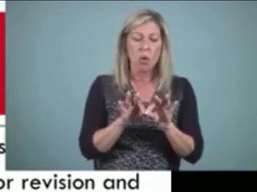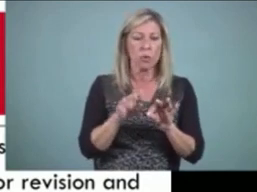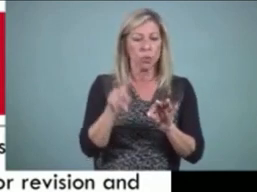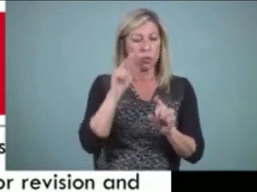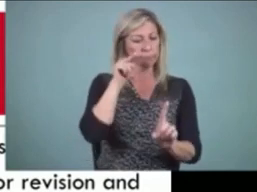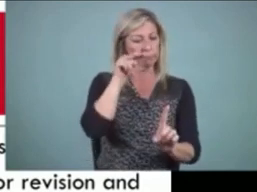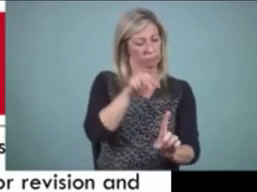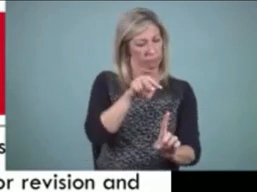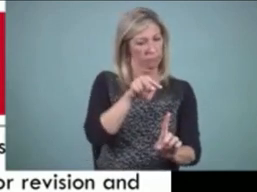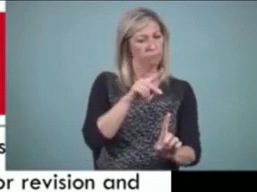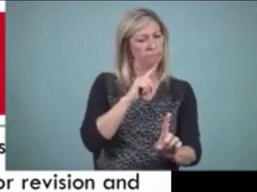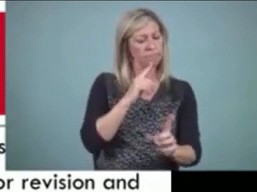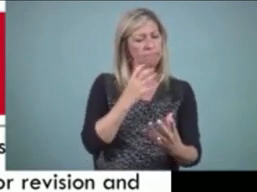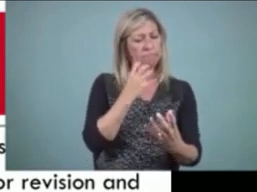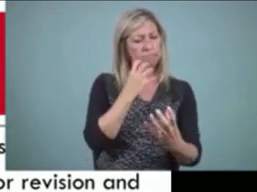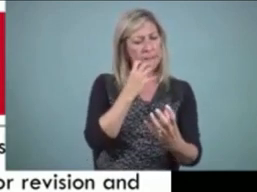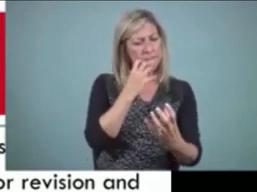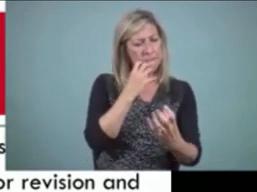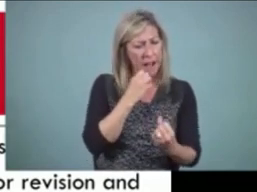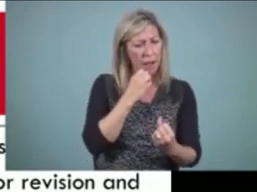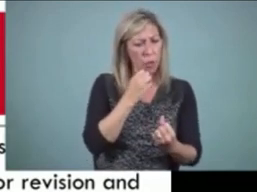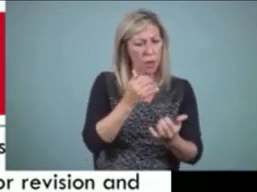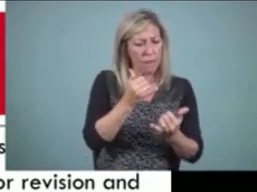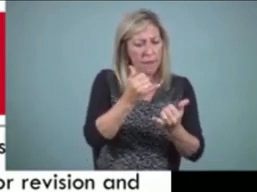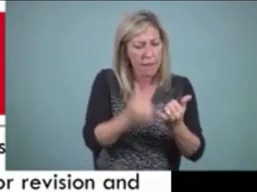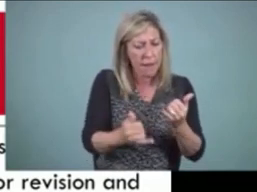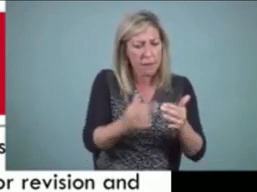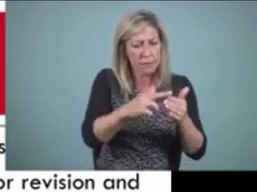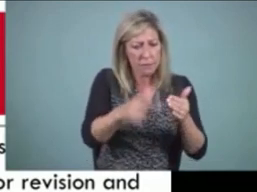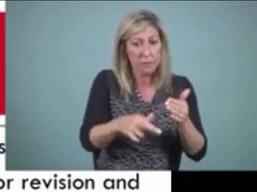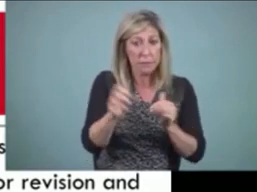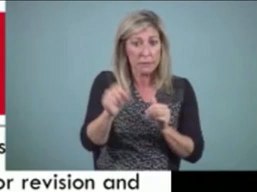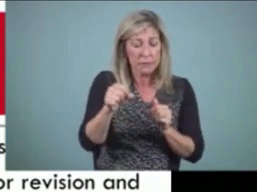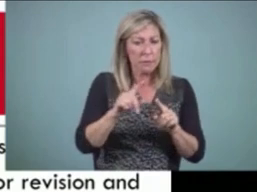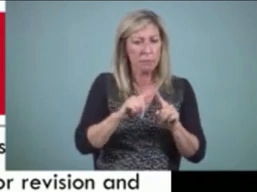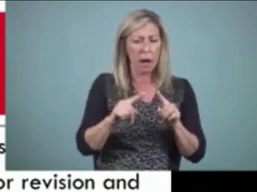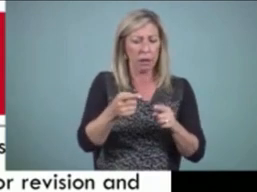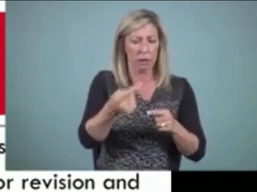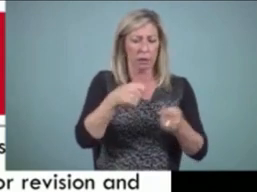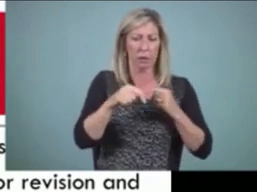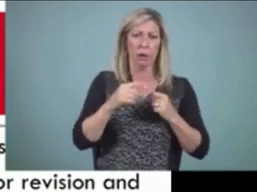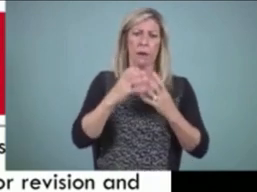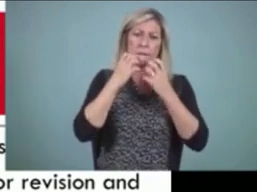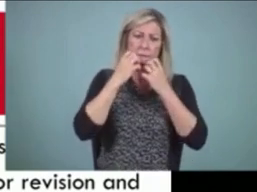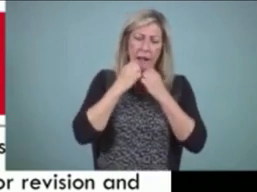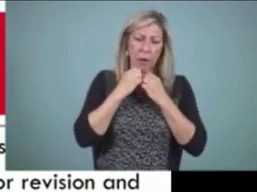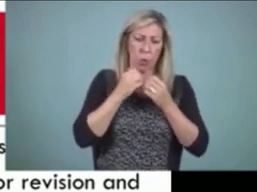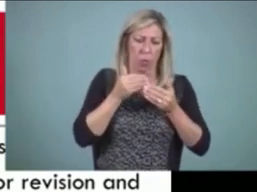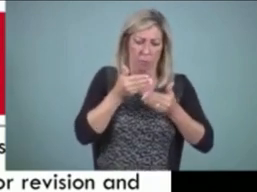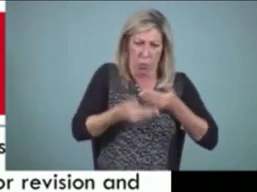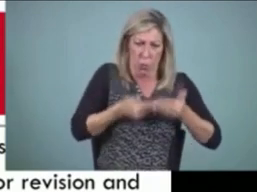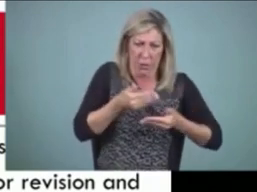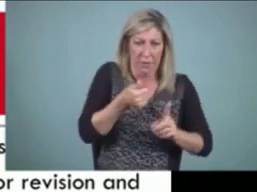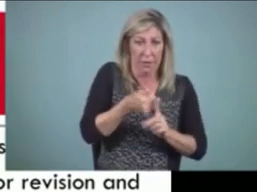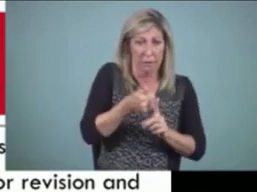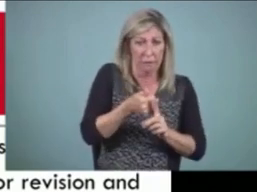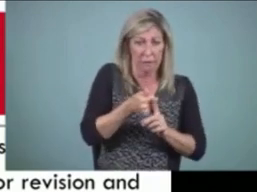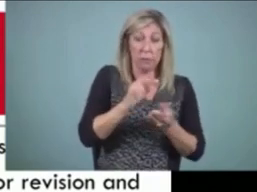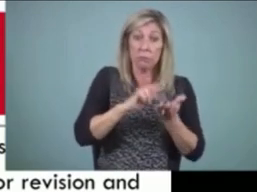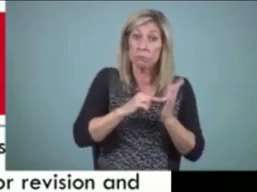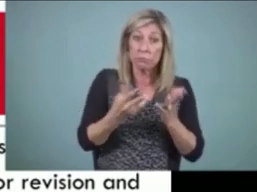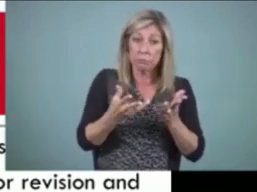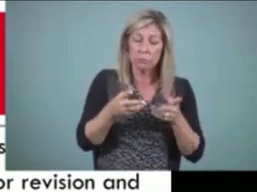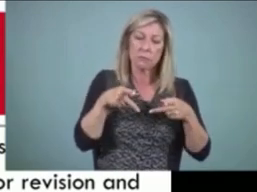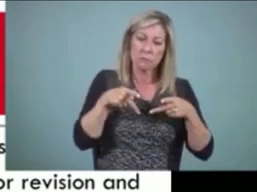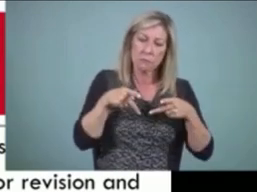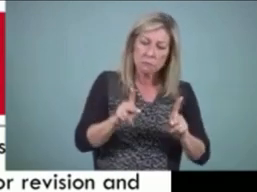correctly and written beautifully, but as a process that allows for revision and editing. A key element is